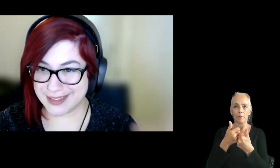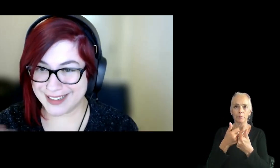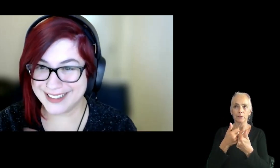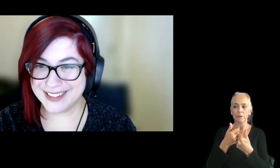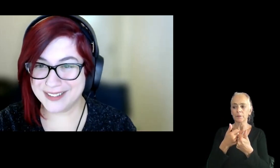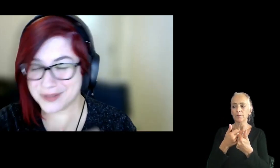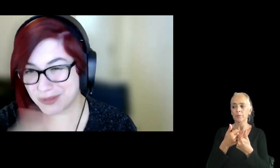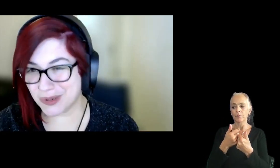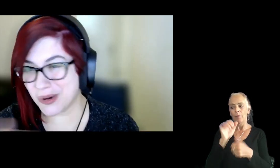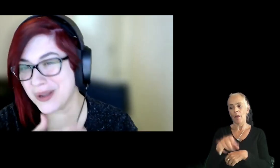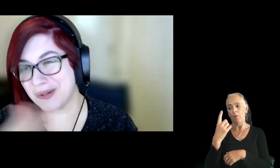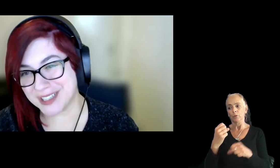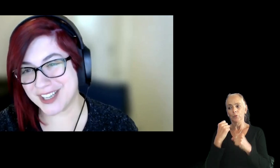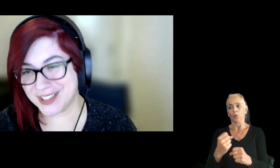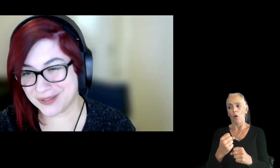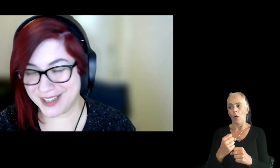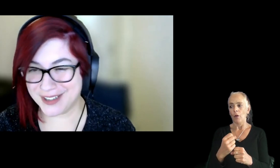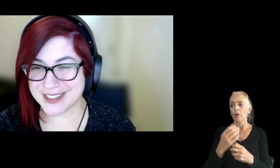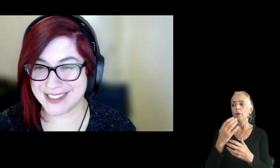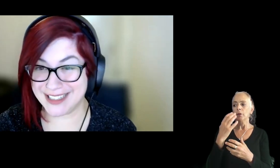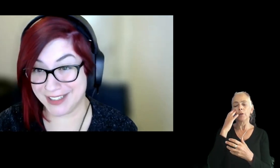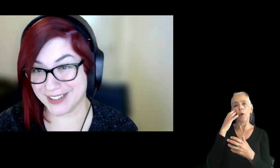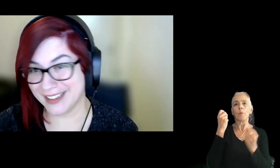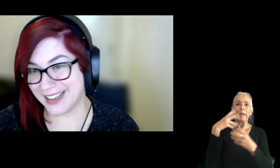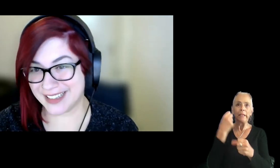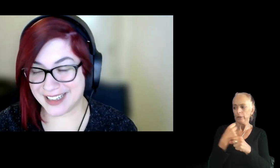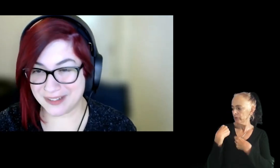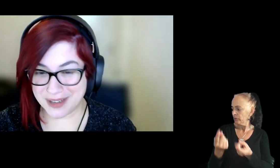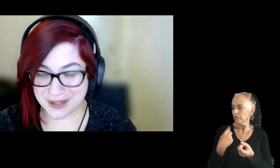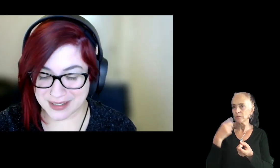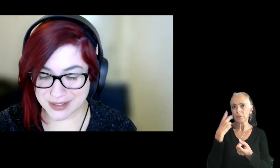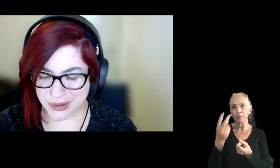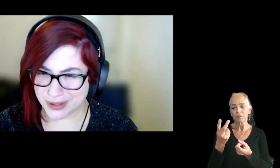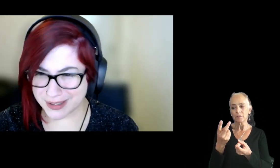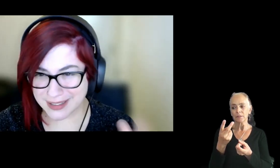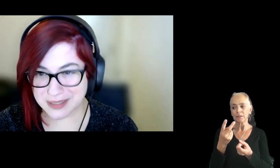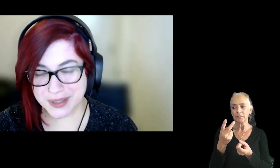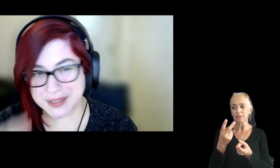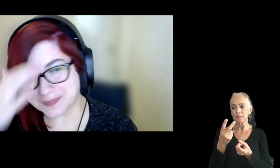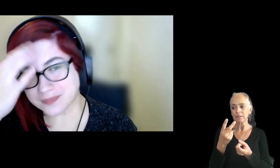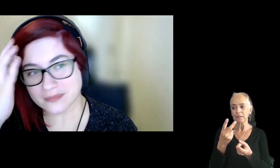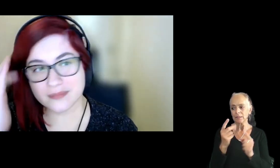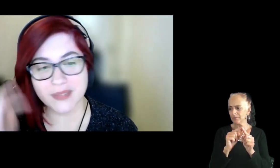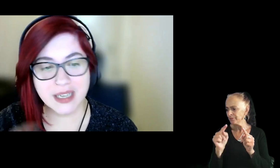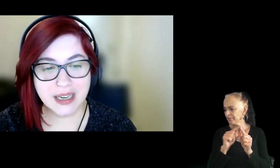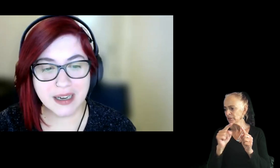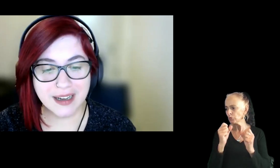at least like going over the change over the years. I see here that Unreal was stronger in some point.